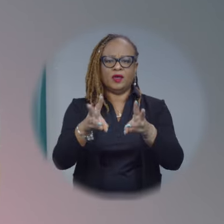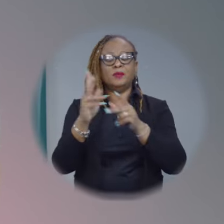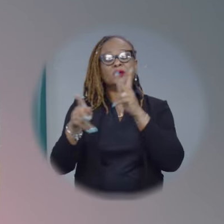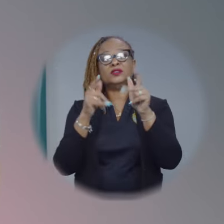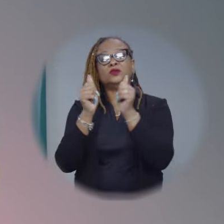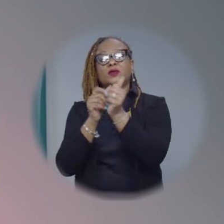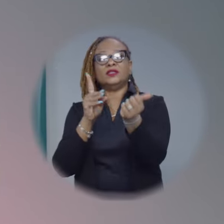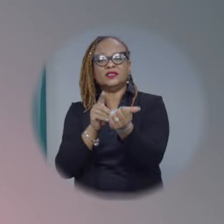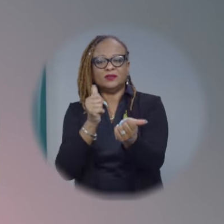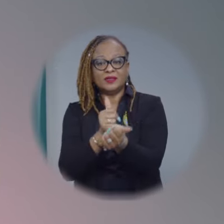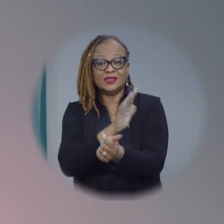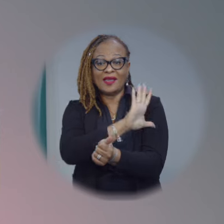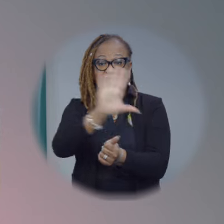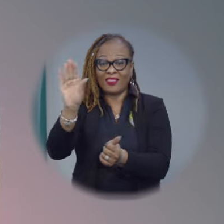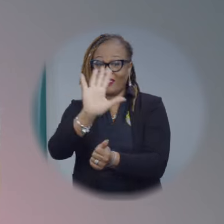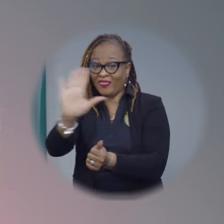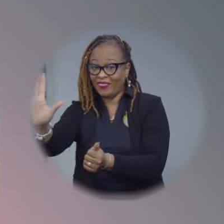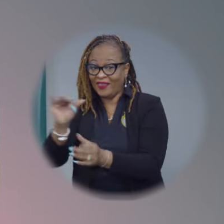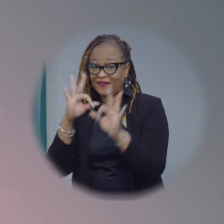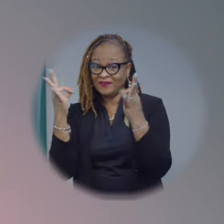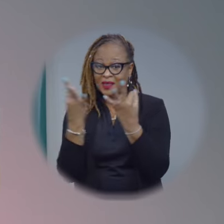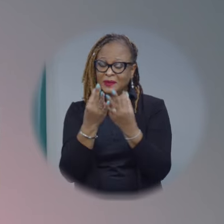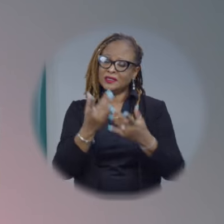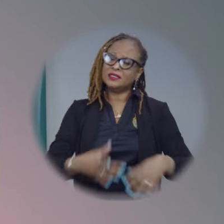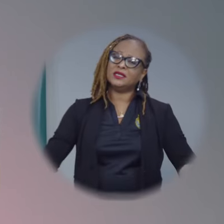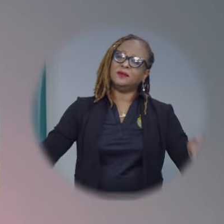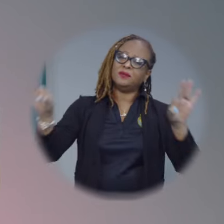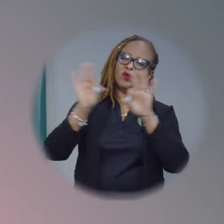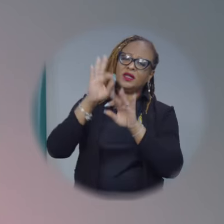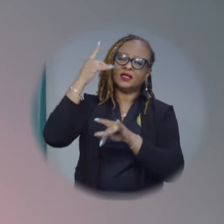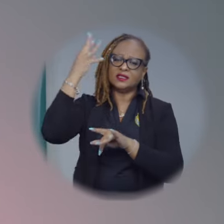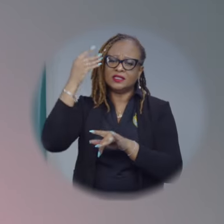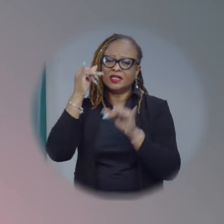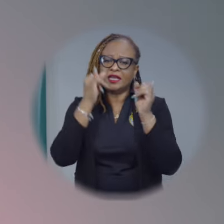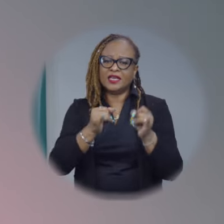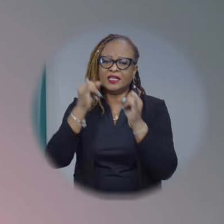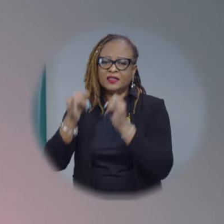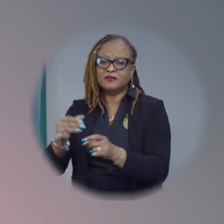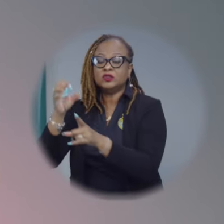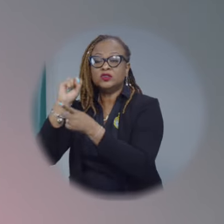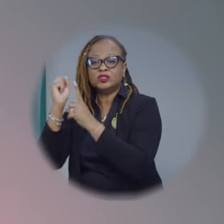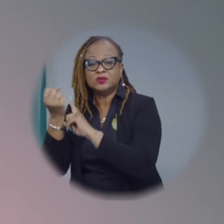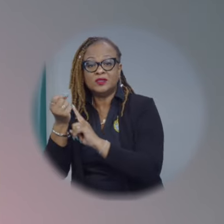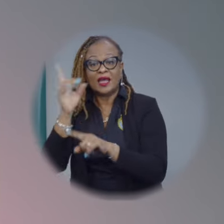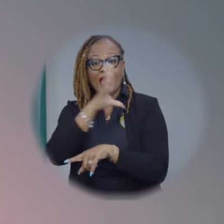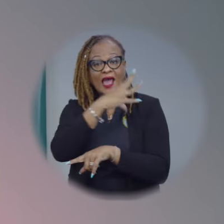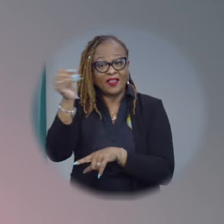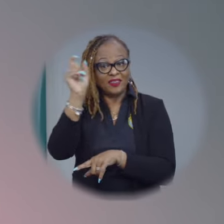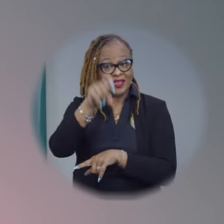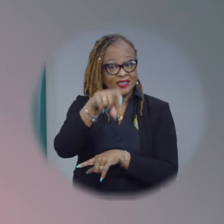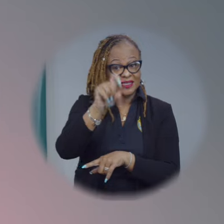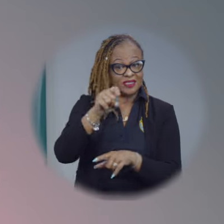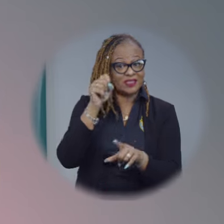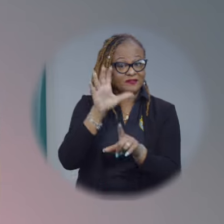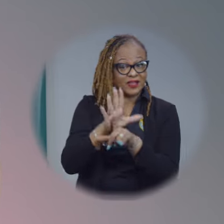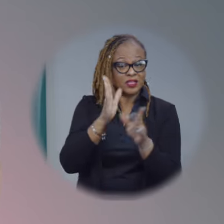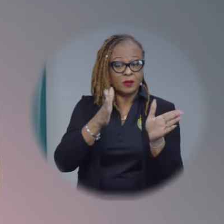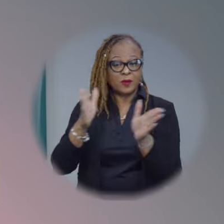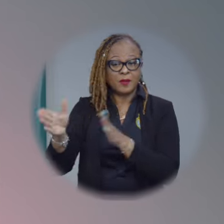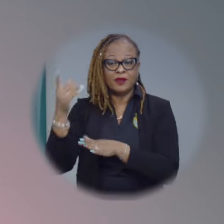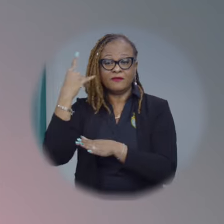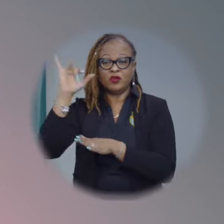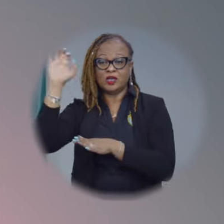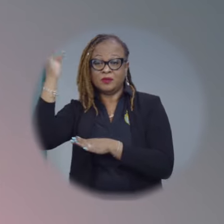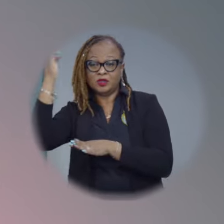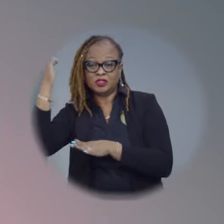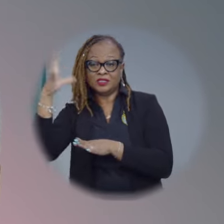their families it is important to consider individual circumstances and needs to effectively prepare for emergencies and